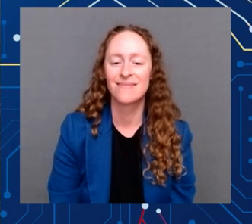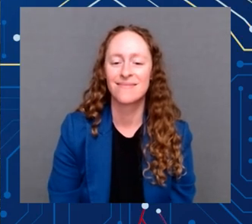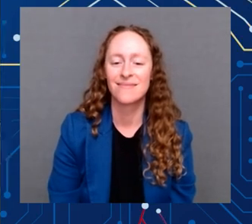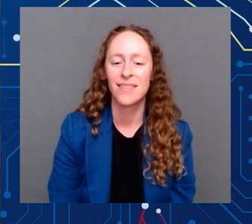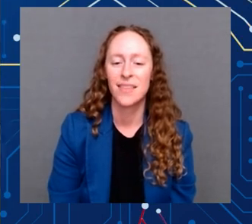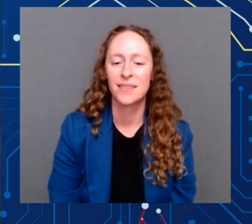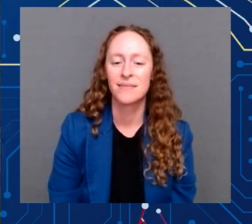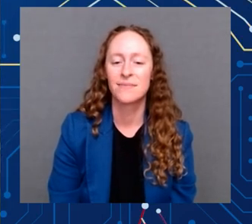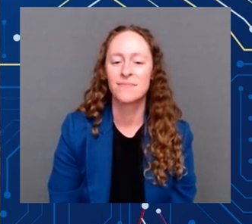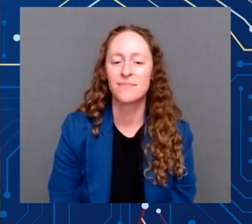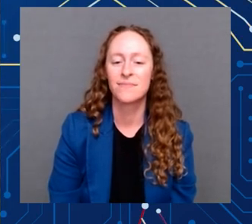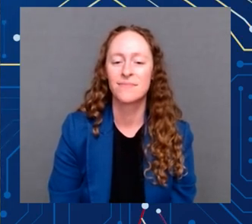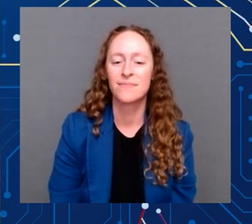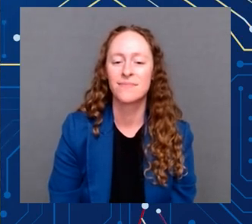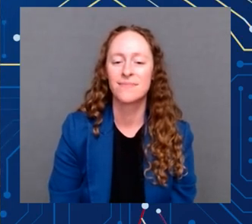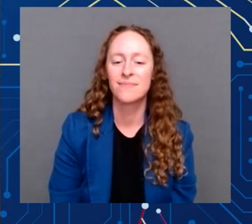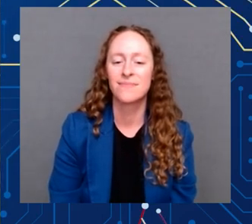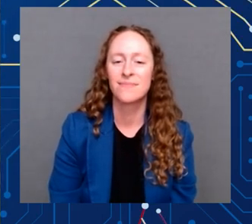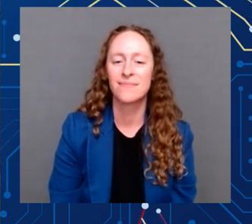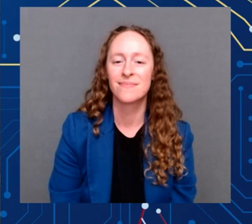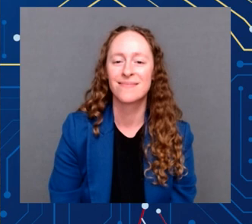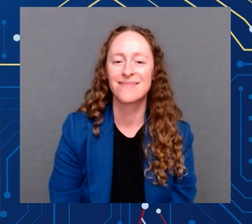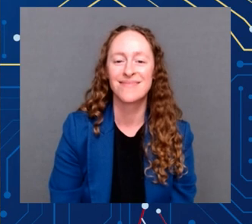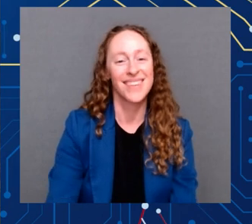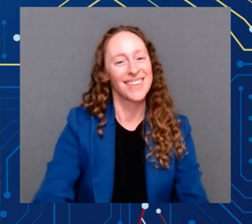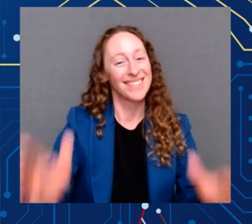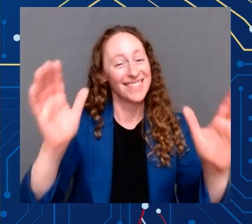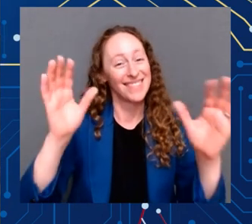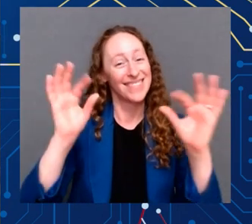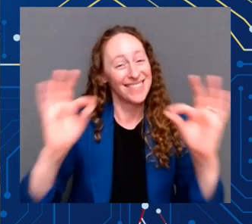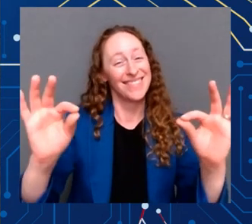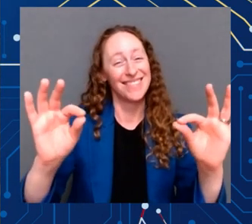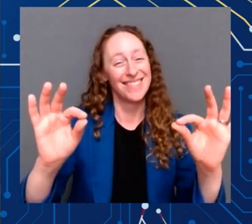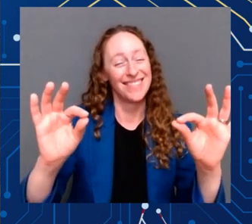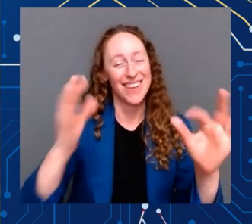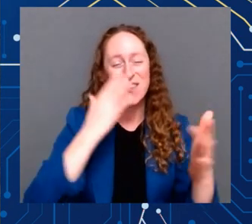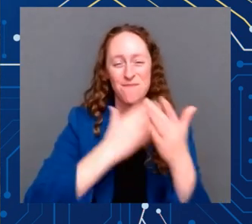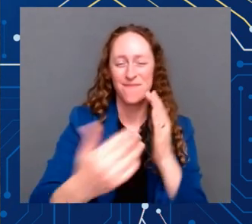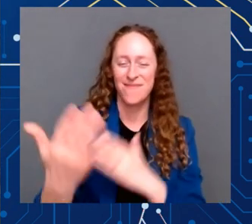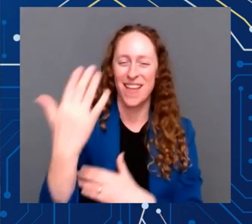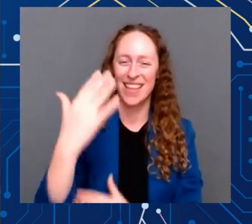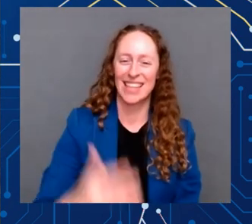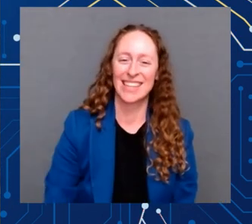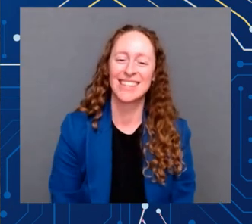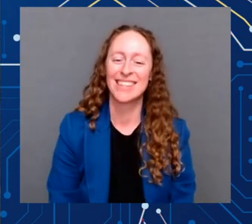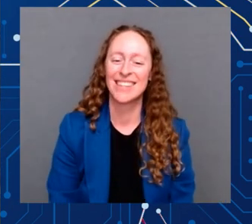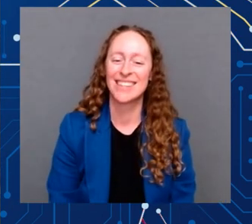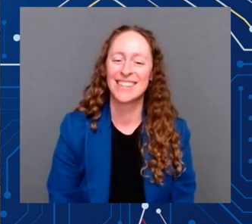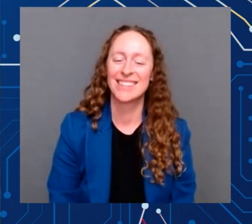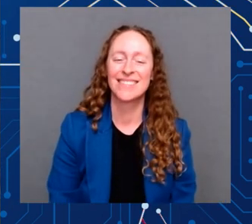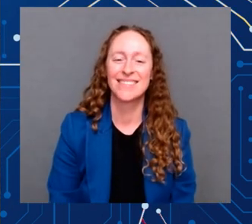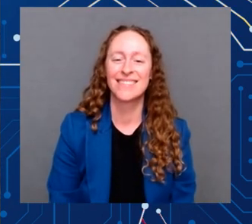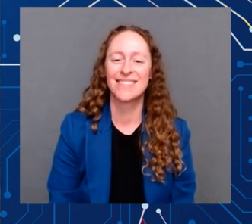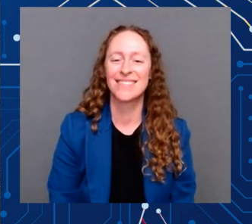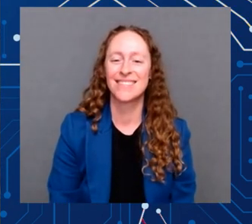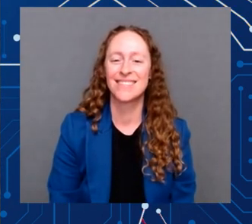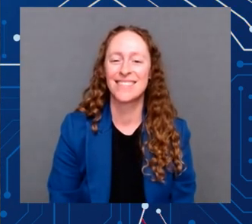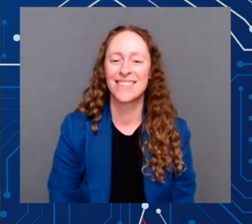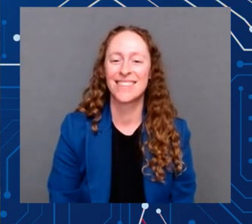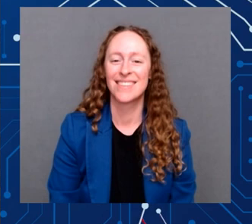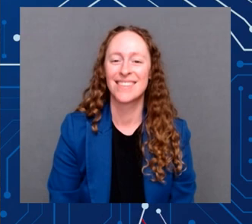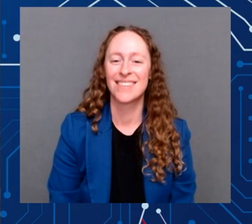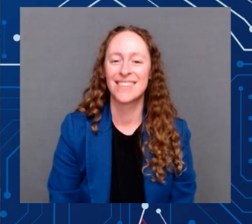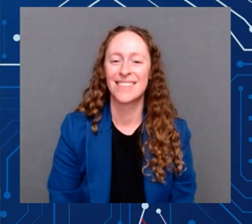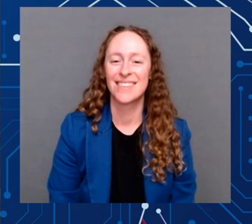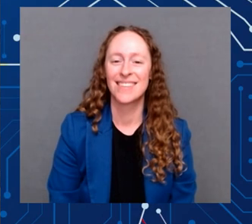All right, well good morning everyone, good morning, good morning, it is probably 120 degrees on stage